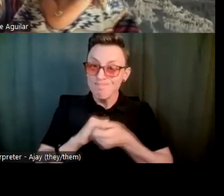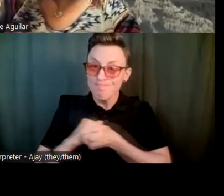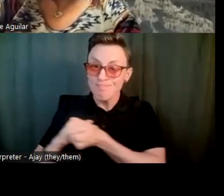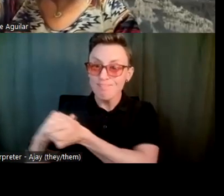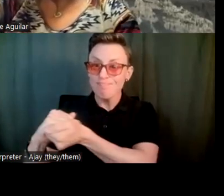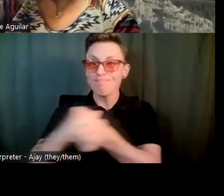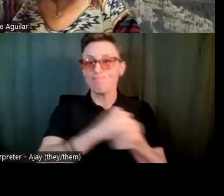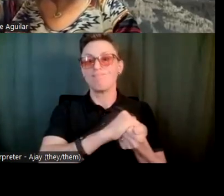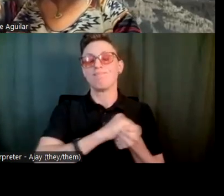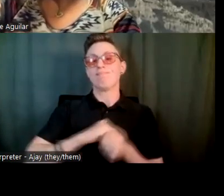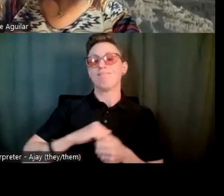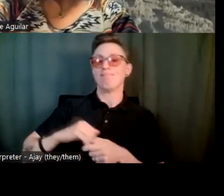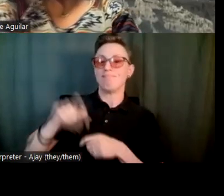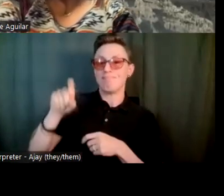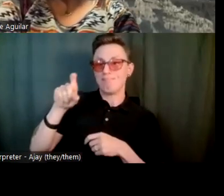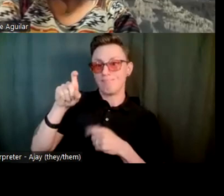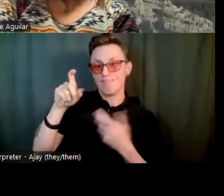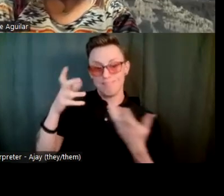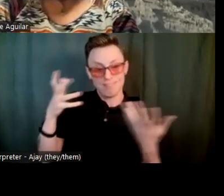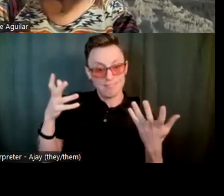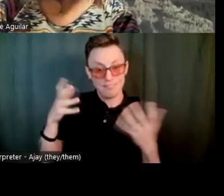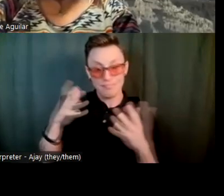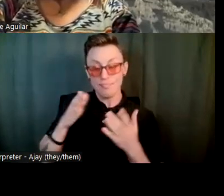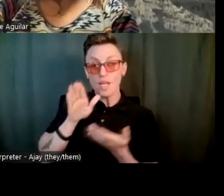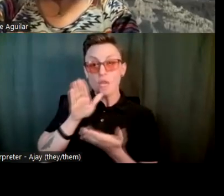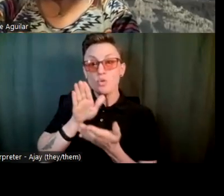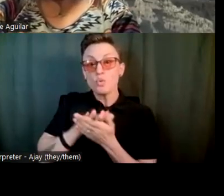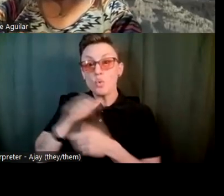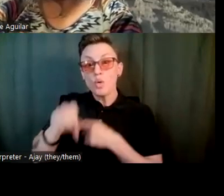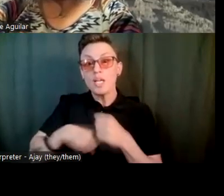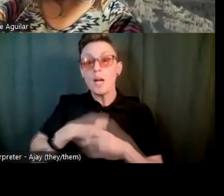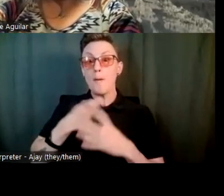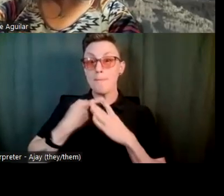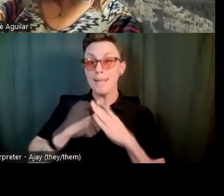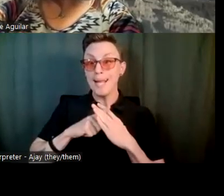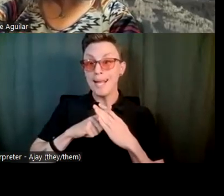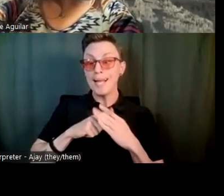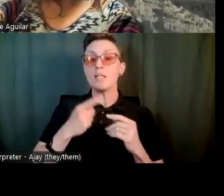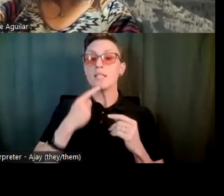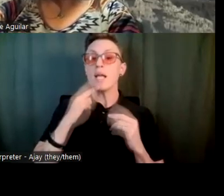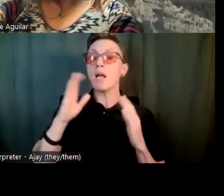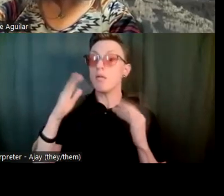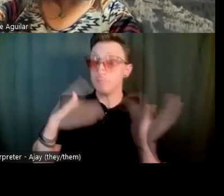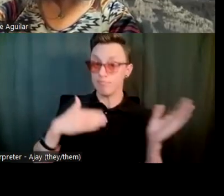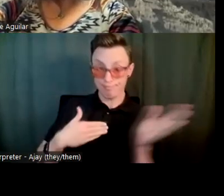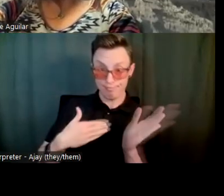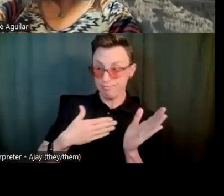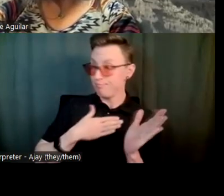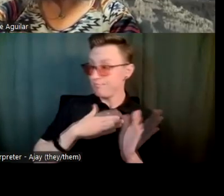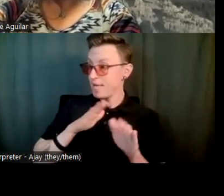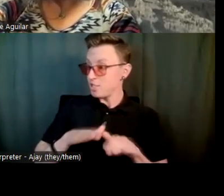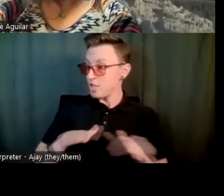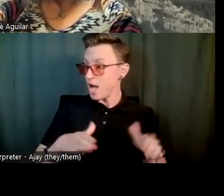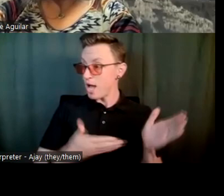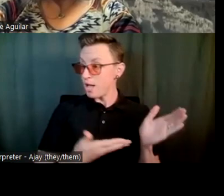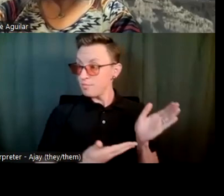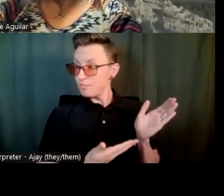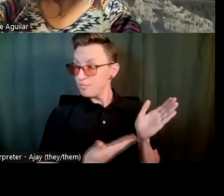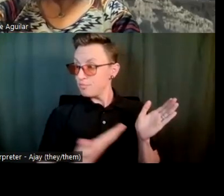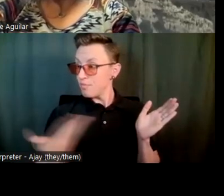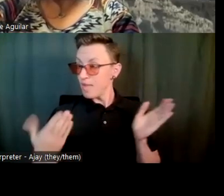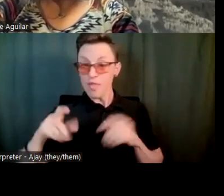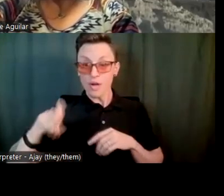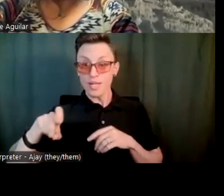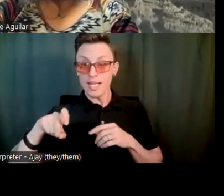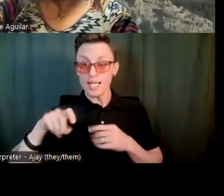to stay. We can't at the beginning of the school year say, okay, this is my child. This is what their needs